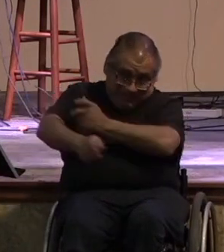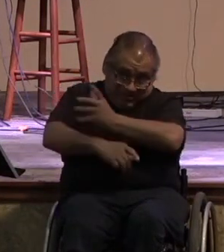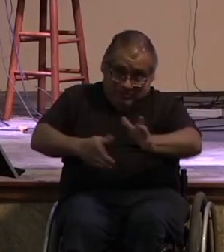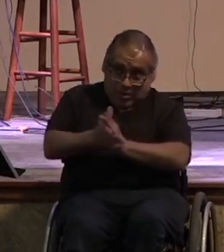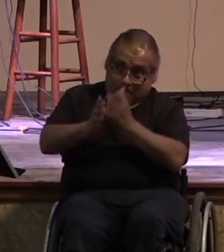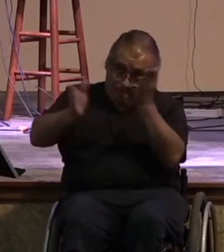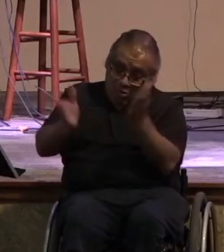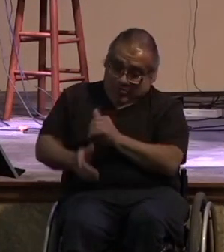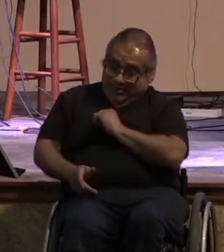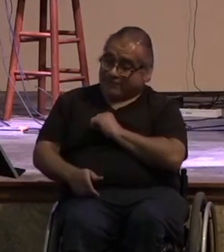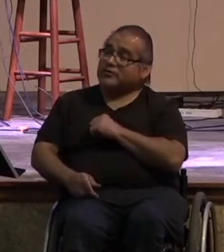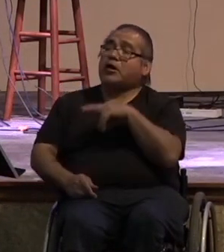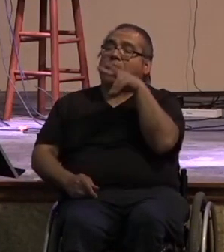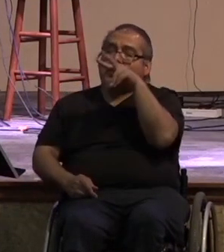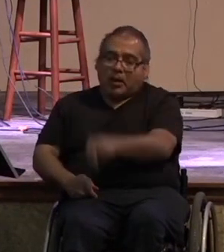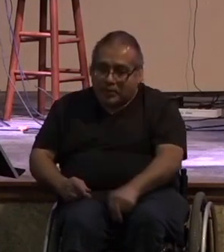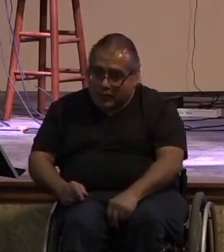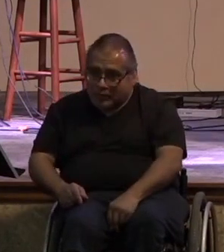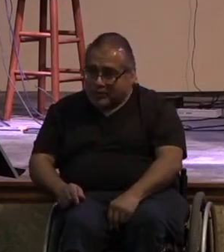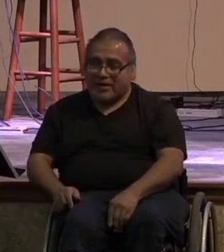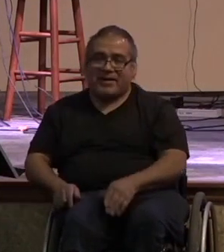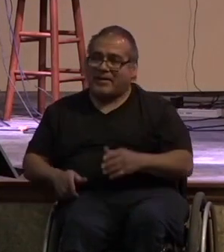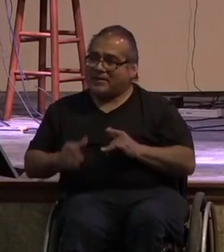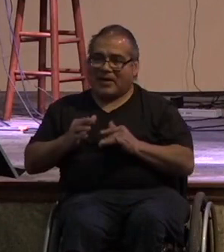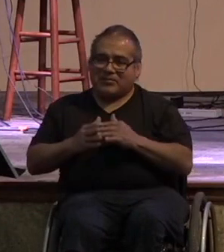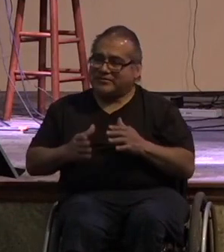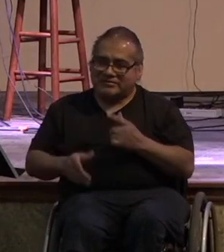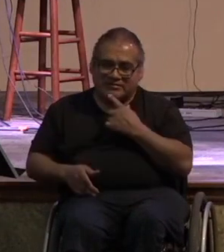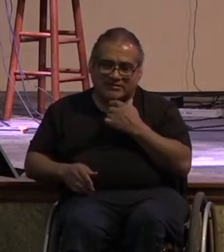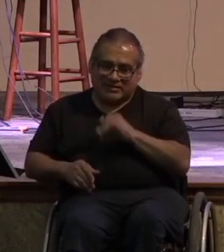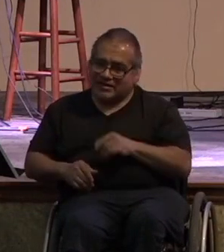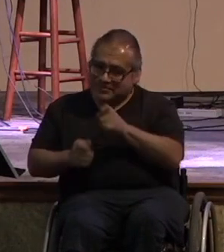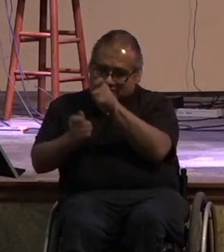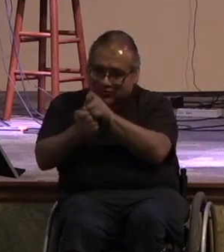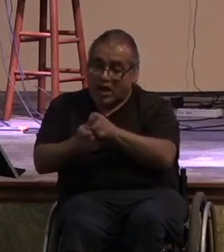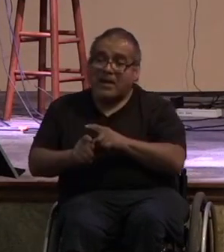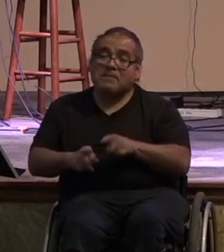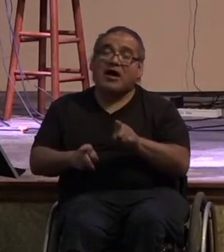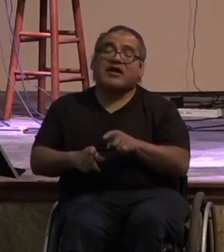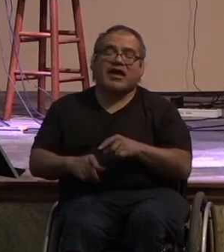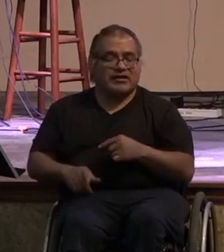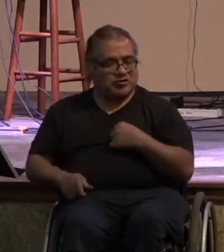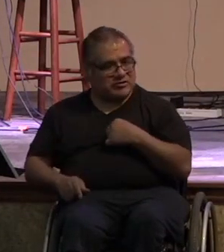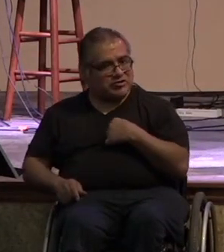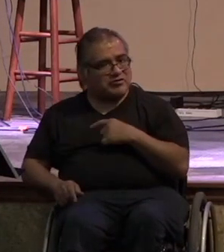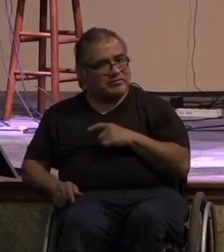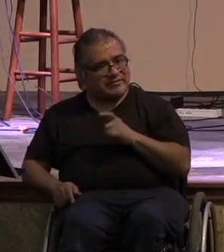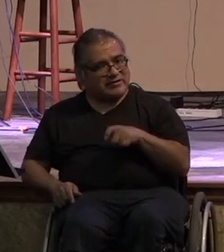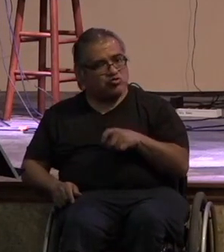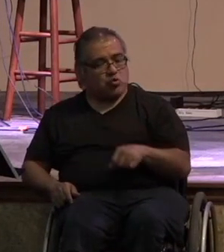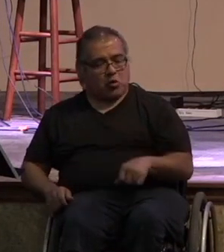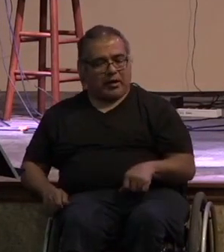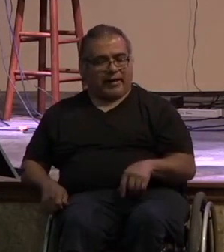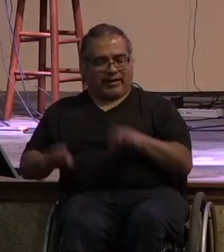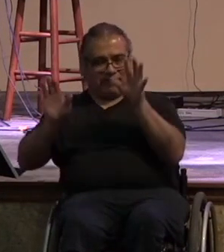no that's not what the bible teaches it doesn't say that but i need to live my life in a way that i'm willing to give